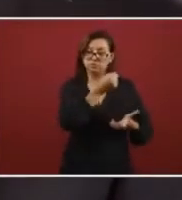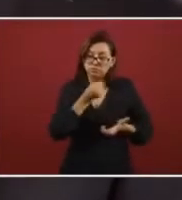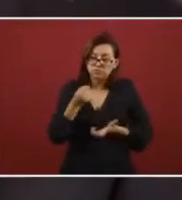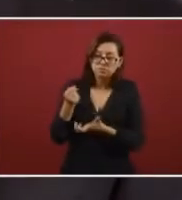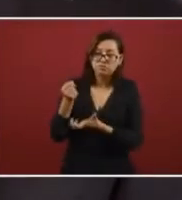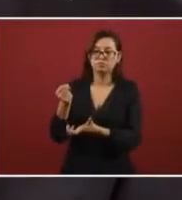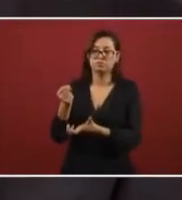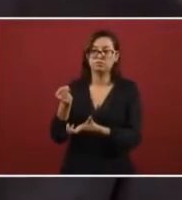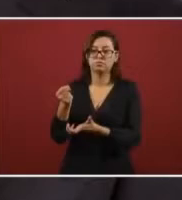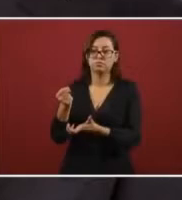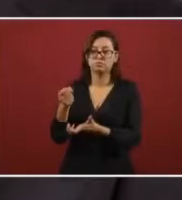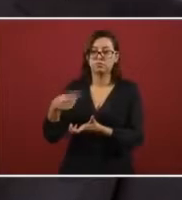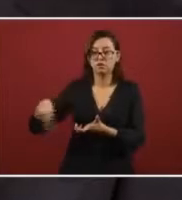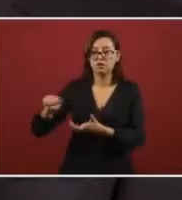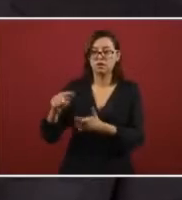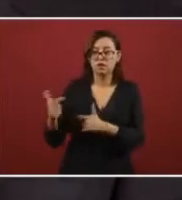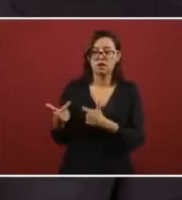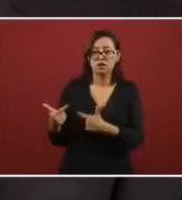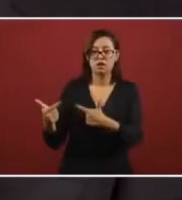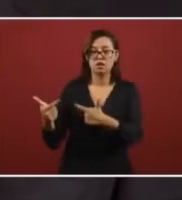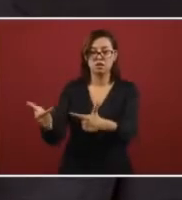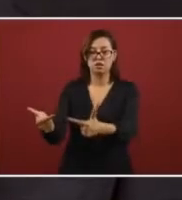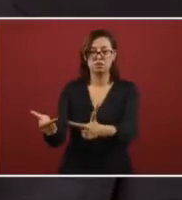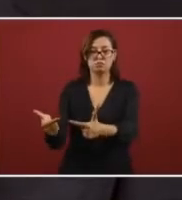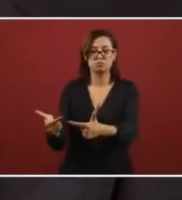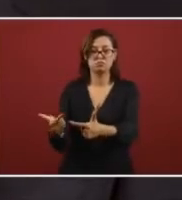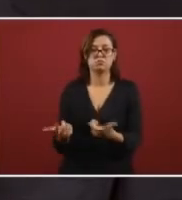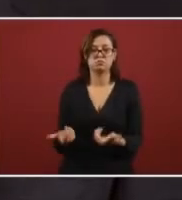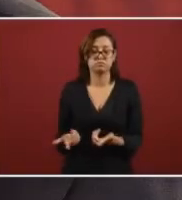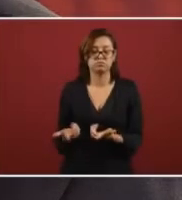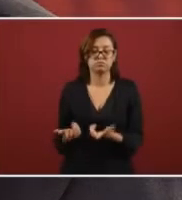that will then belong to the new generation.